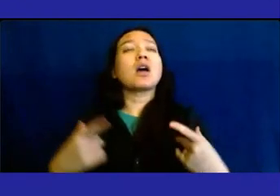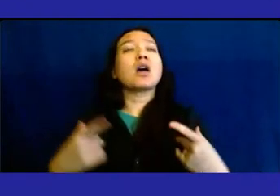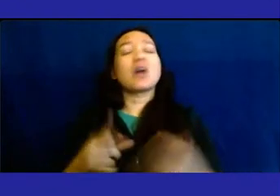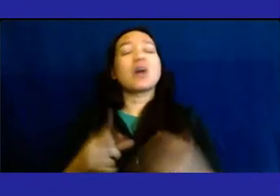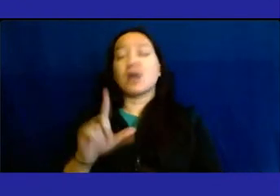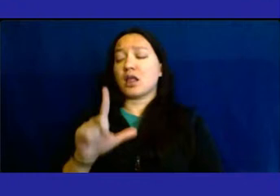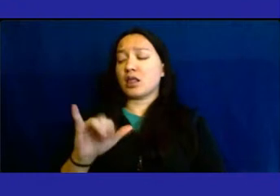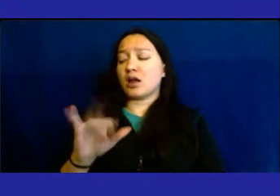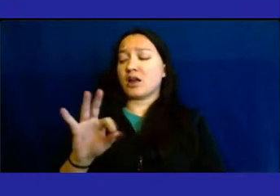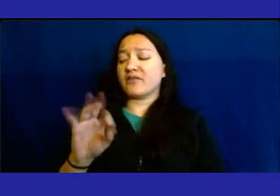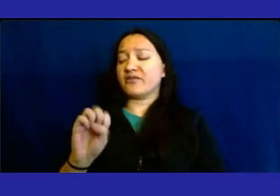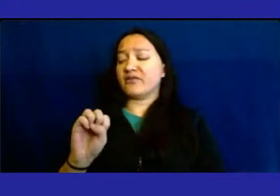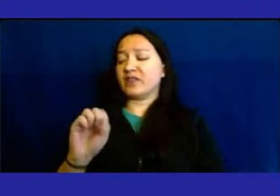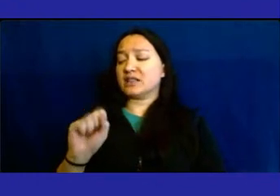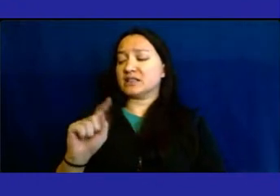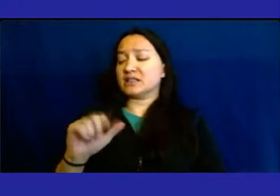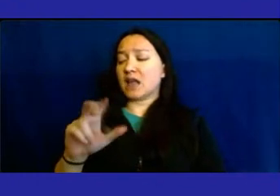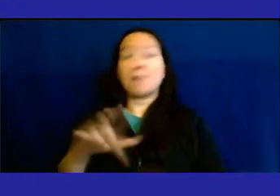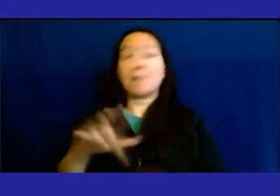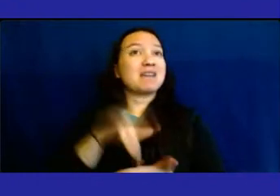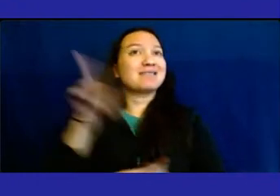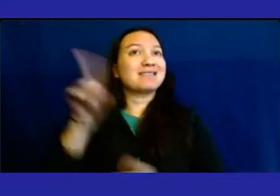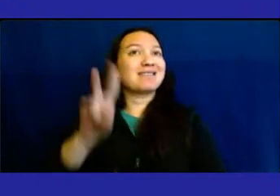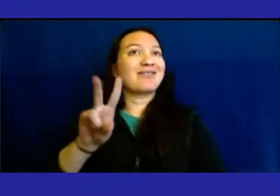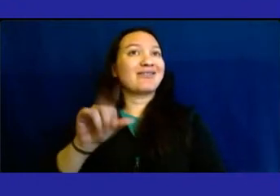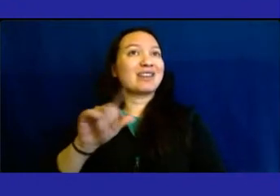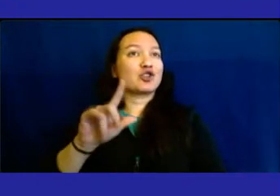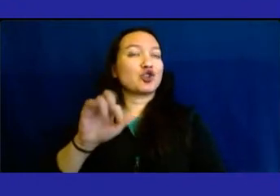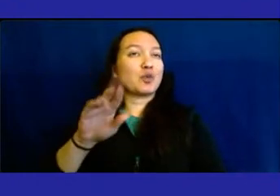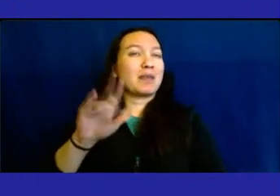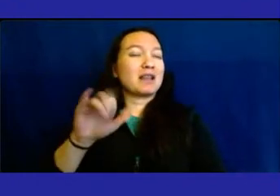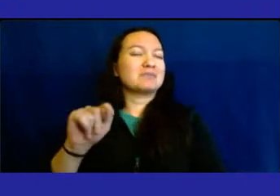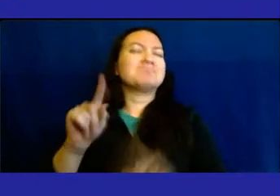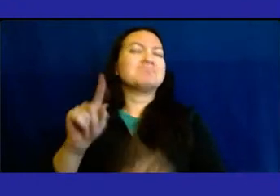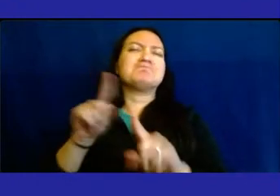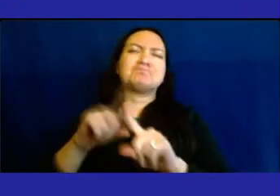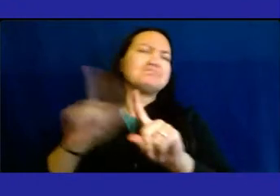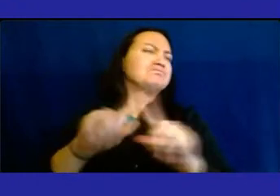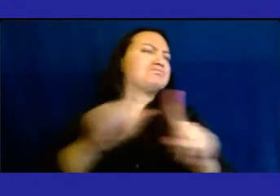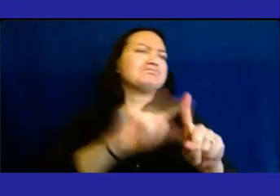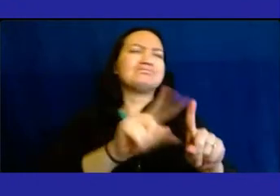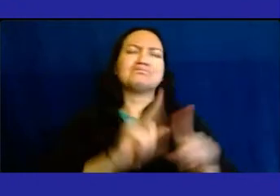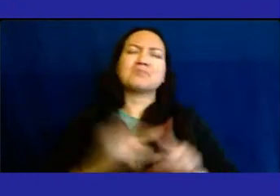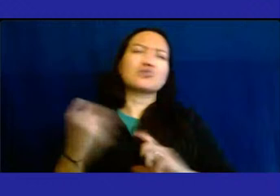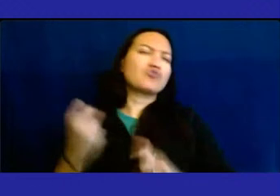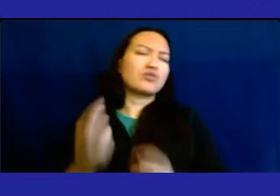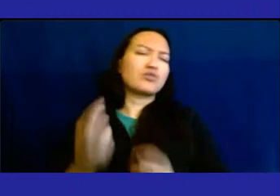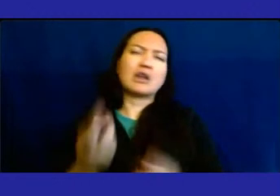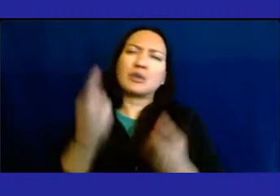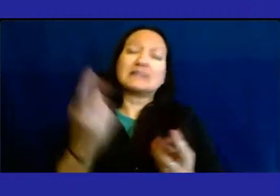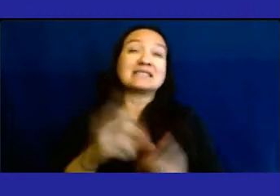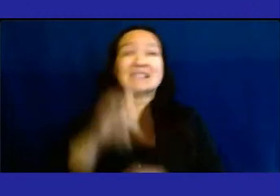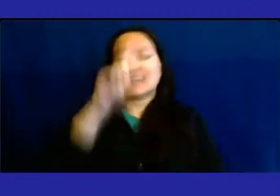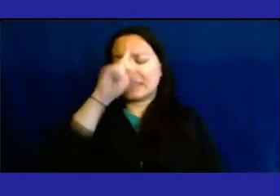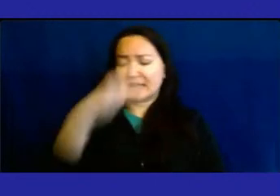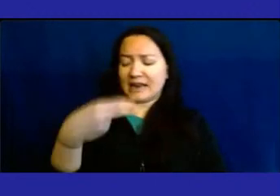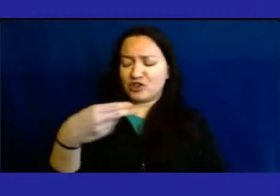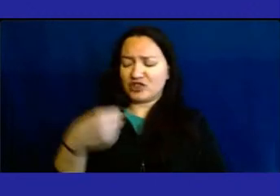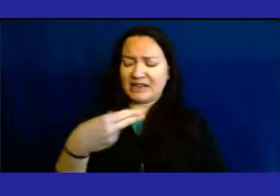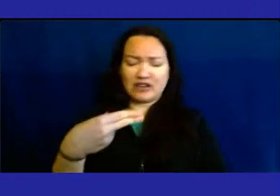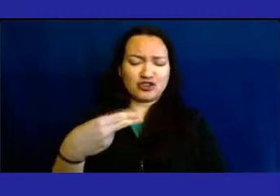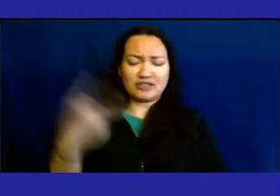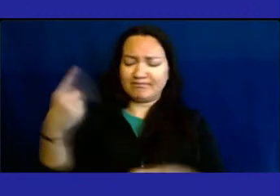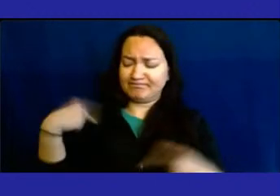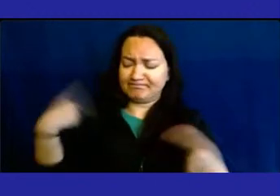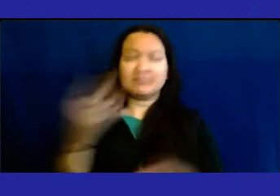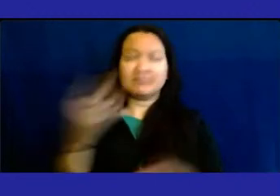program at Vanderbilt. We've had it at a variety of places. I highly recommend it. I don't think Health and Hospital has ever done anything